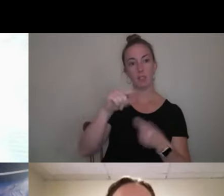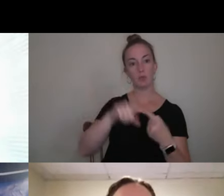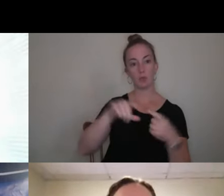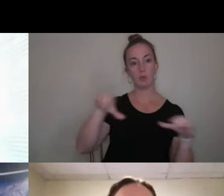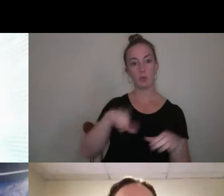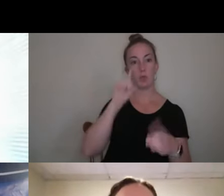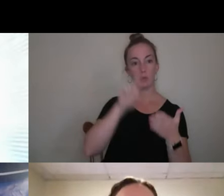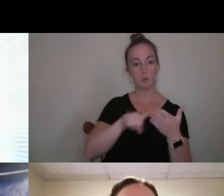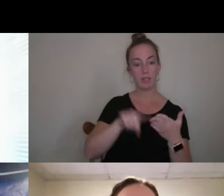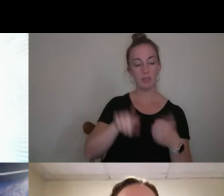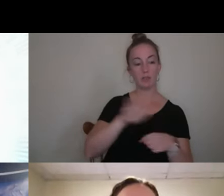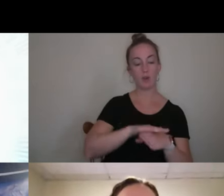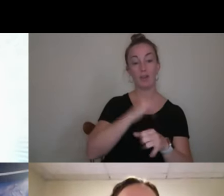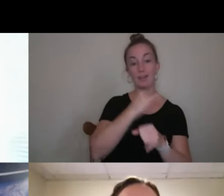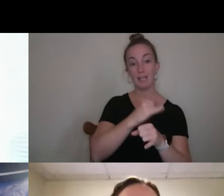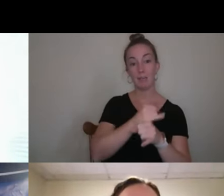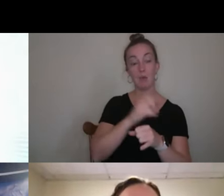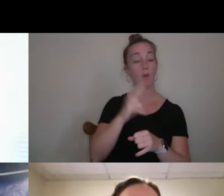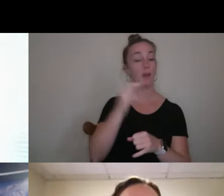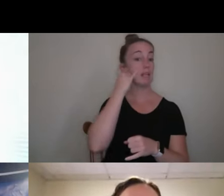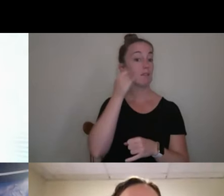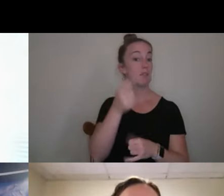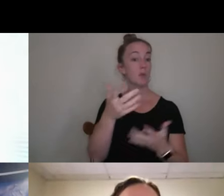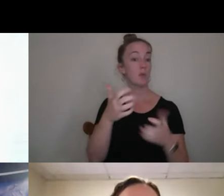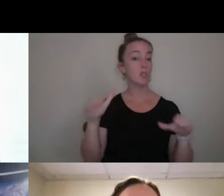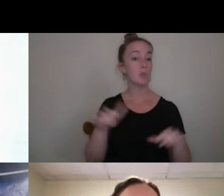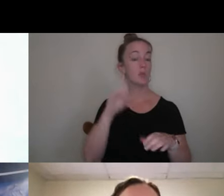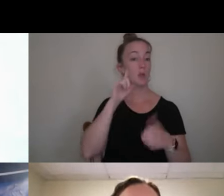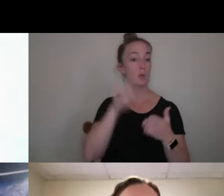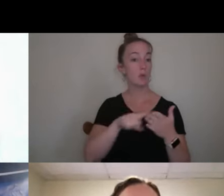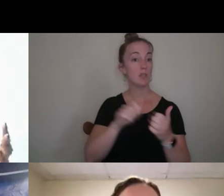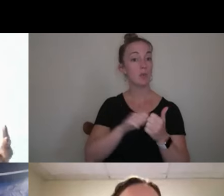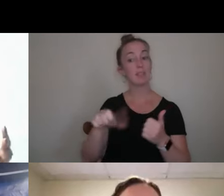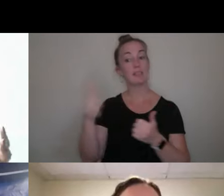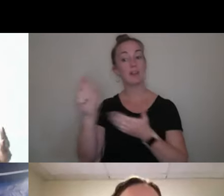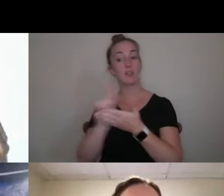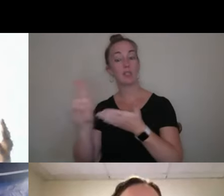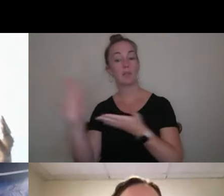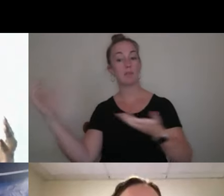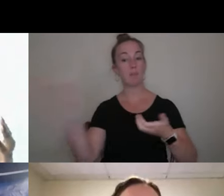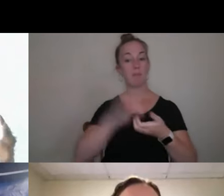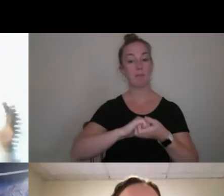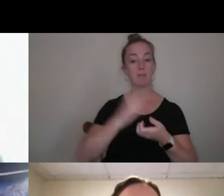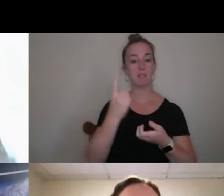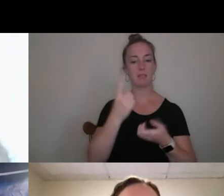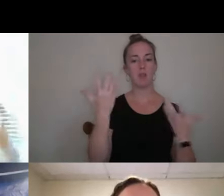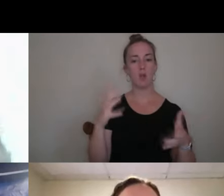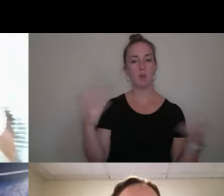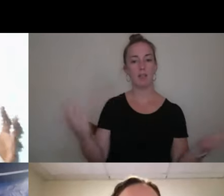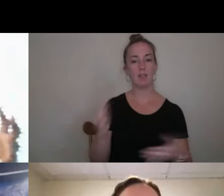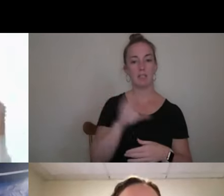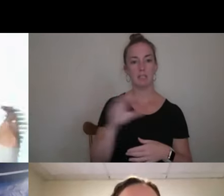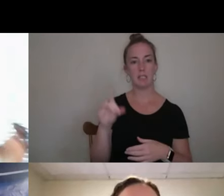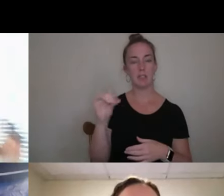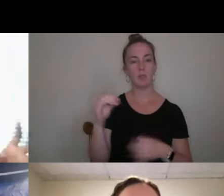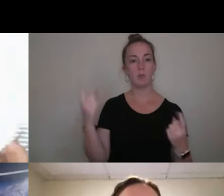campus or even if you want to do your research with another university and pair it up with something that's already at center. And like do